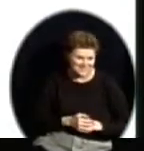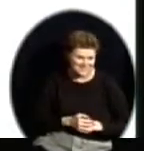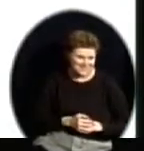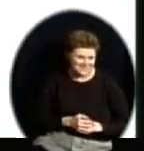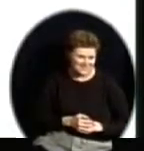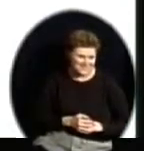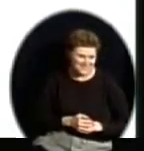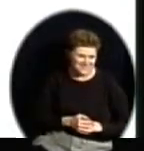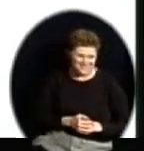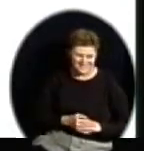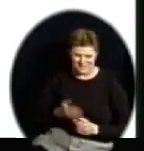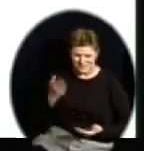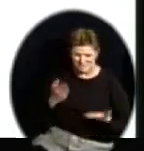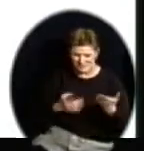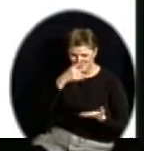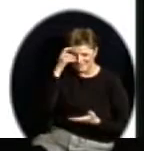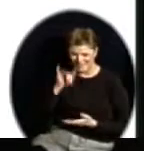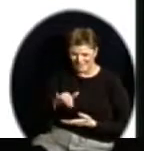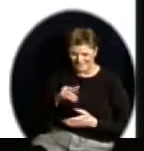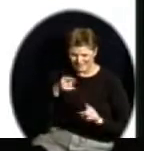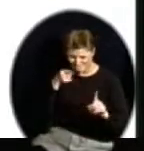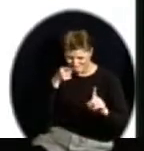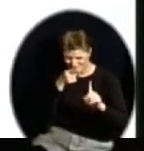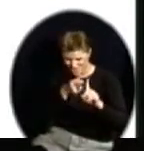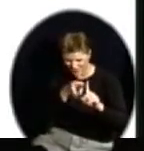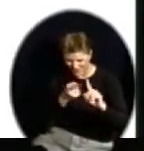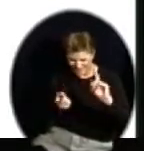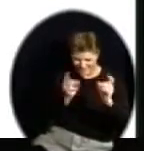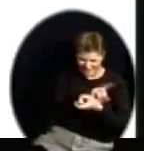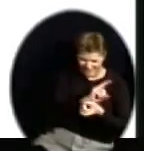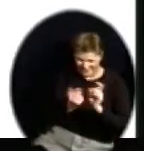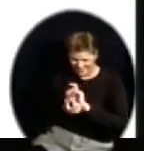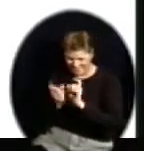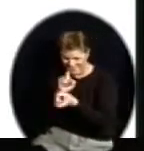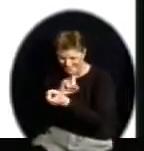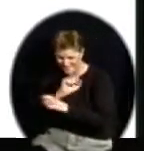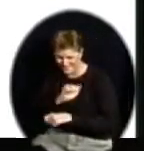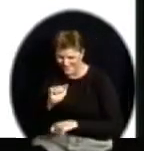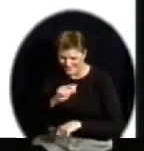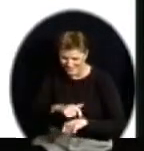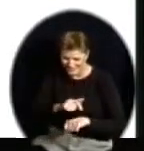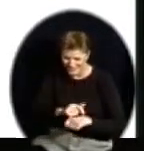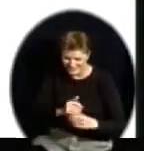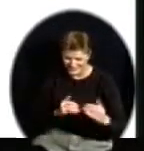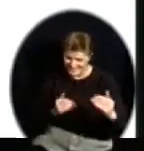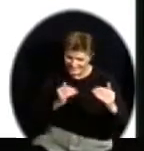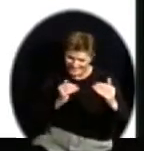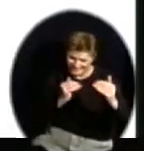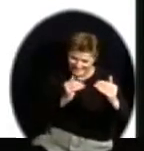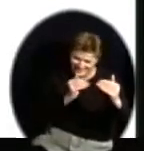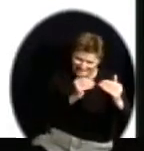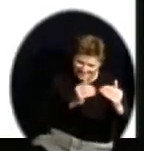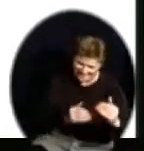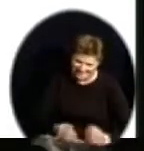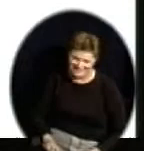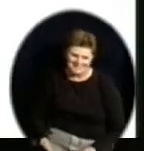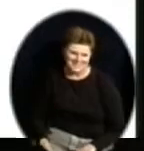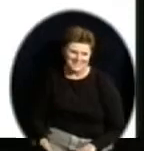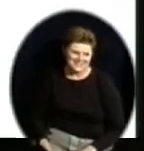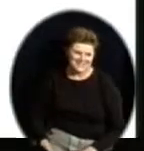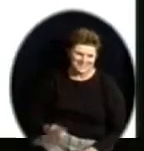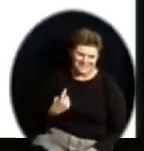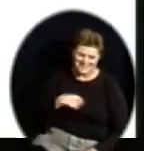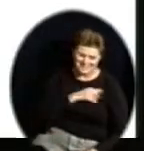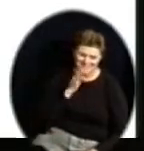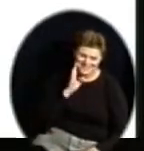target. It could be, Linda. That's excellent. That is very good. It didn't come up on our copy either. It didn't come up on your copy either. Well, we'll make